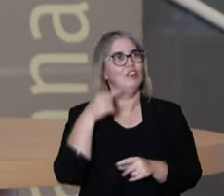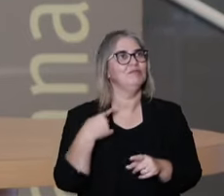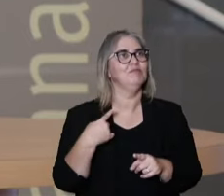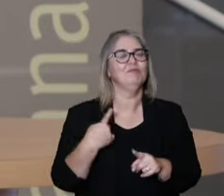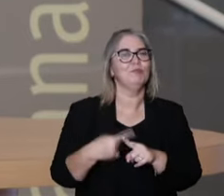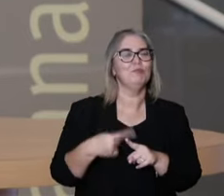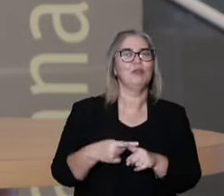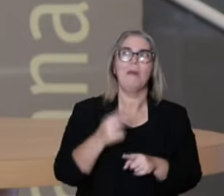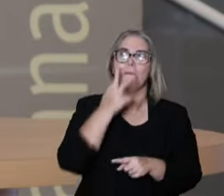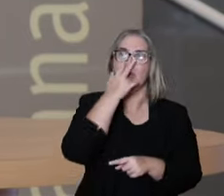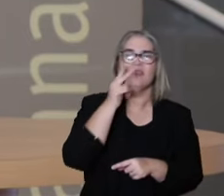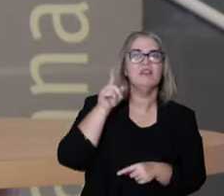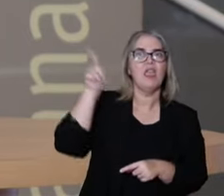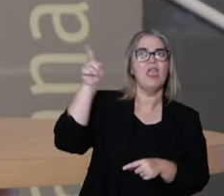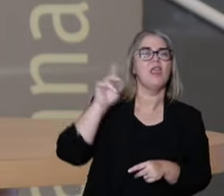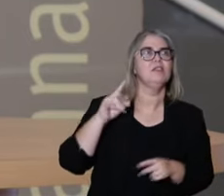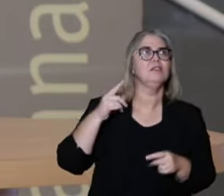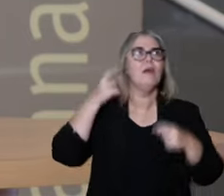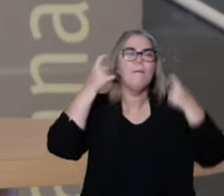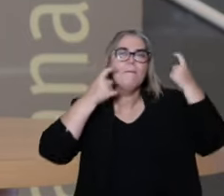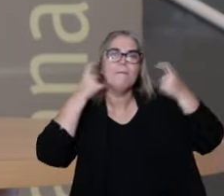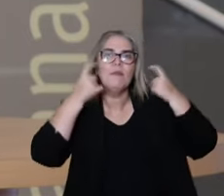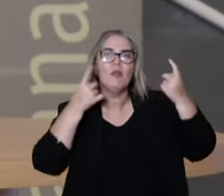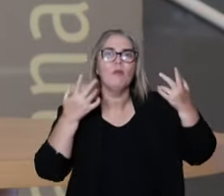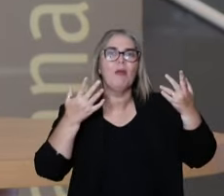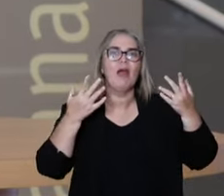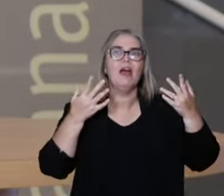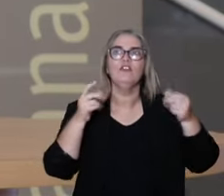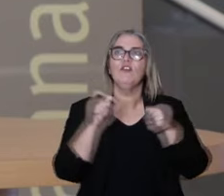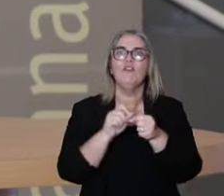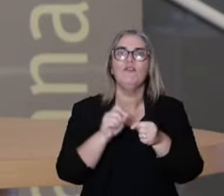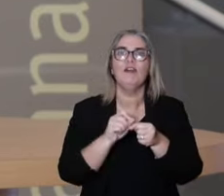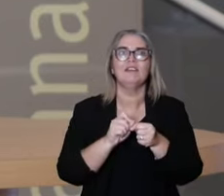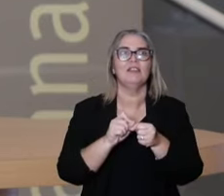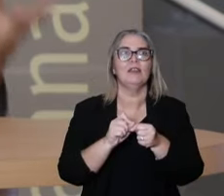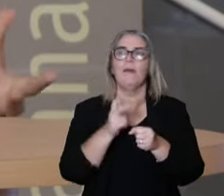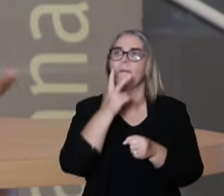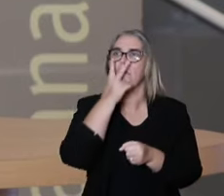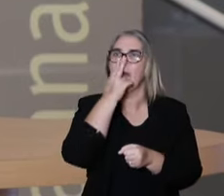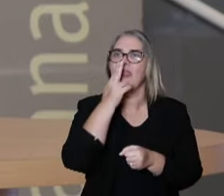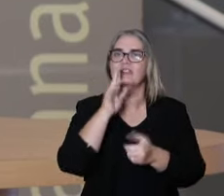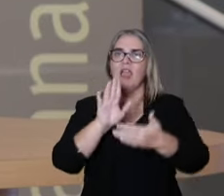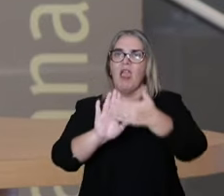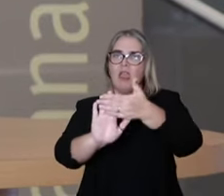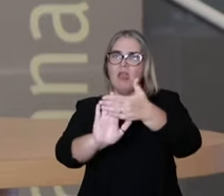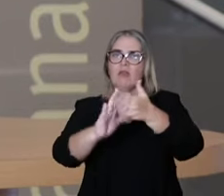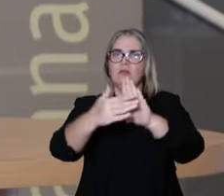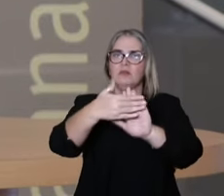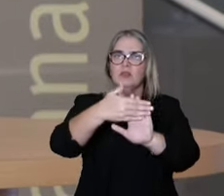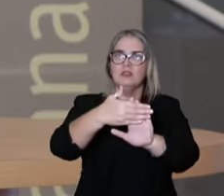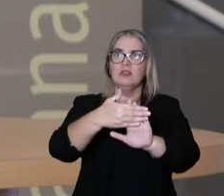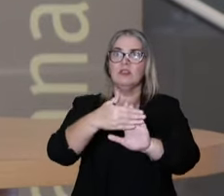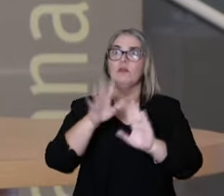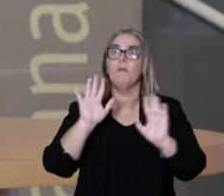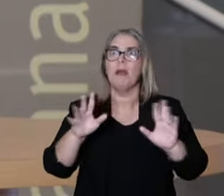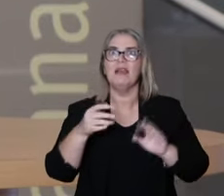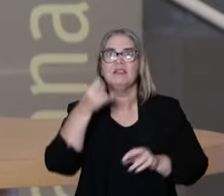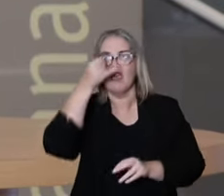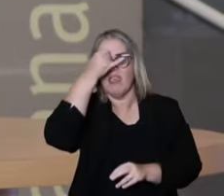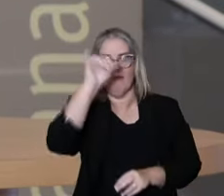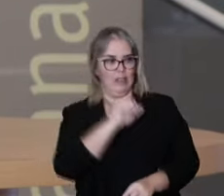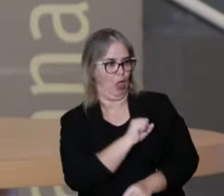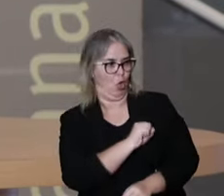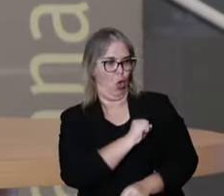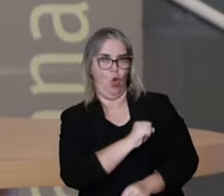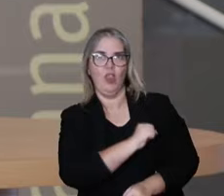And curiosity is that they have this concern of doing aerobics without increasing